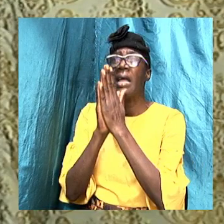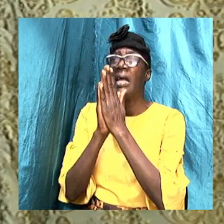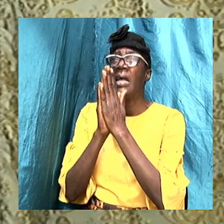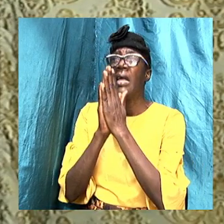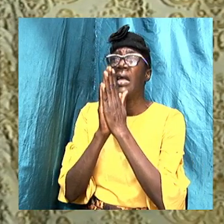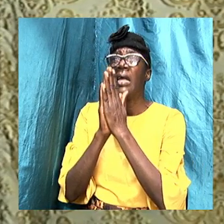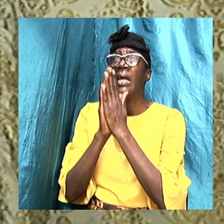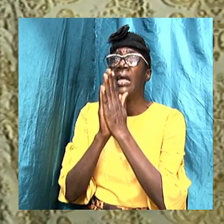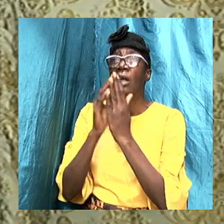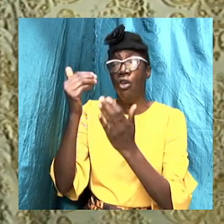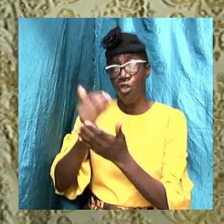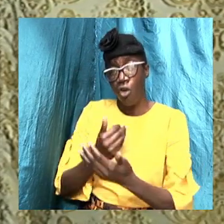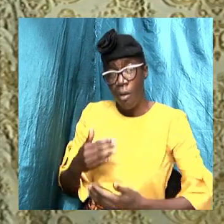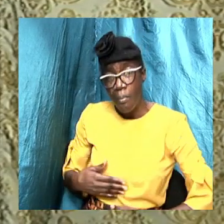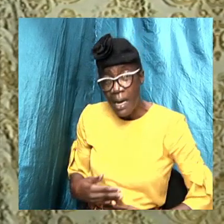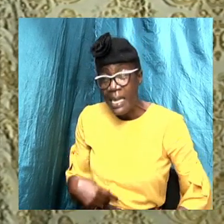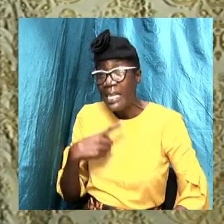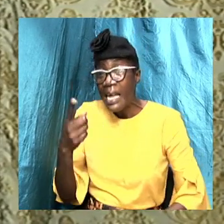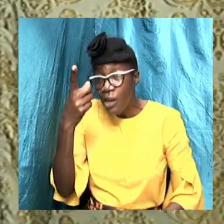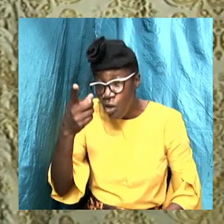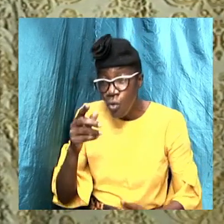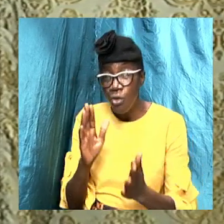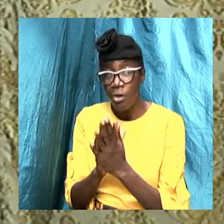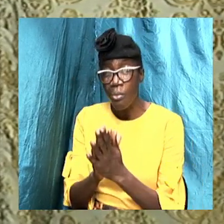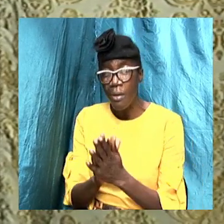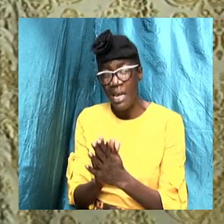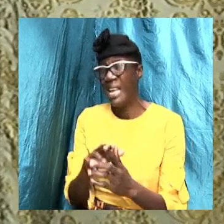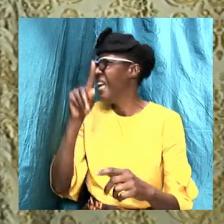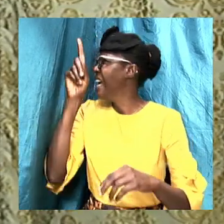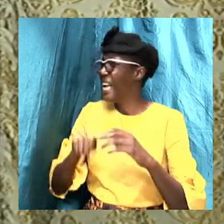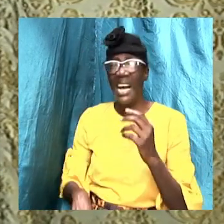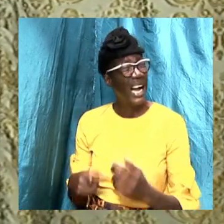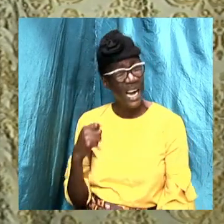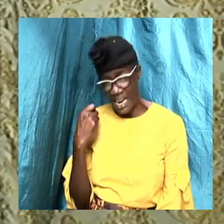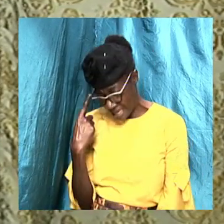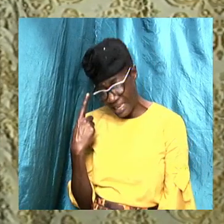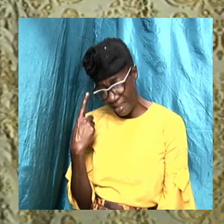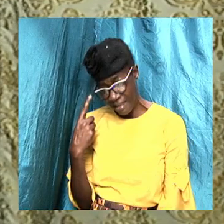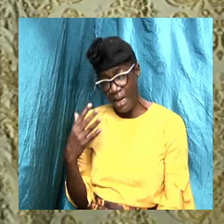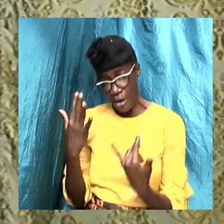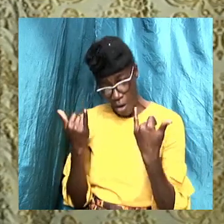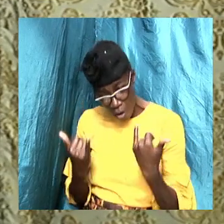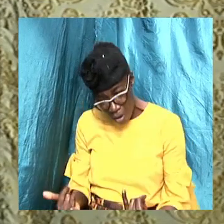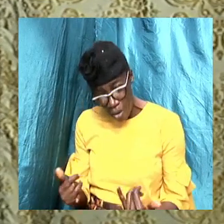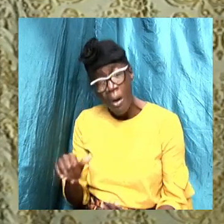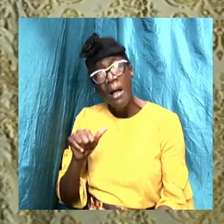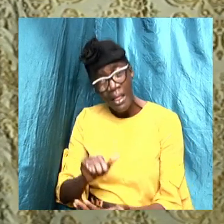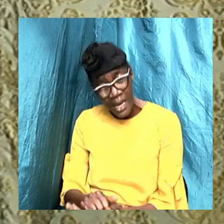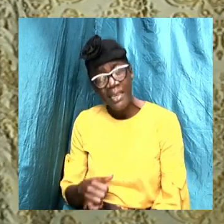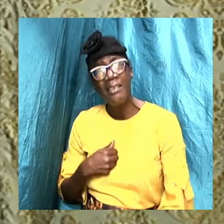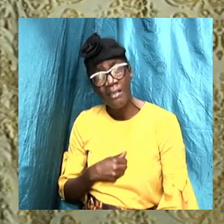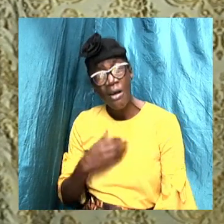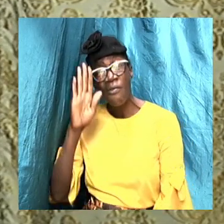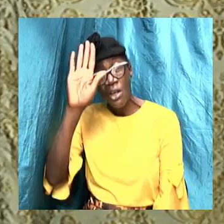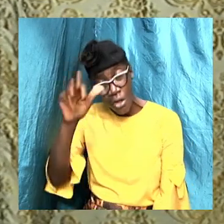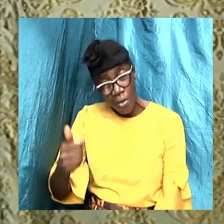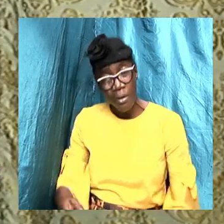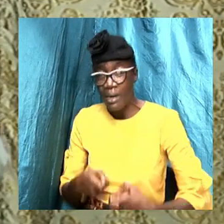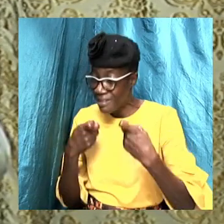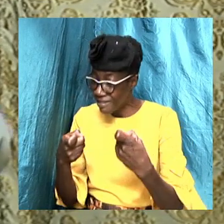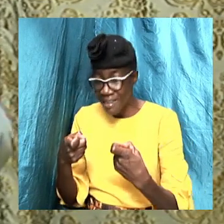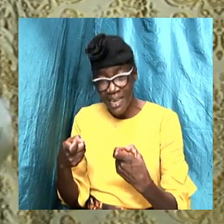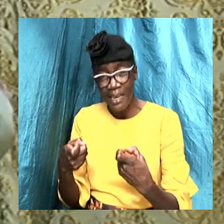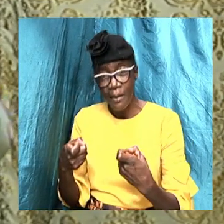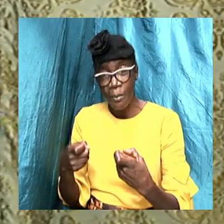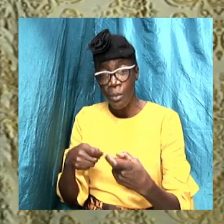I can't see through that, how is it, that that is being sorry for your sins. When